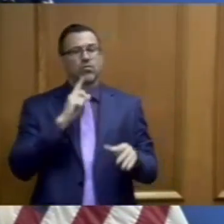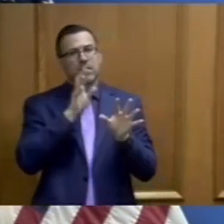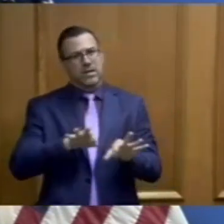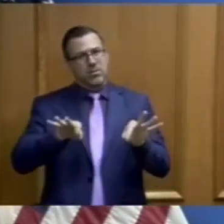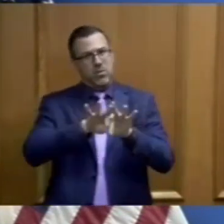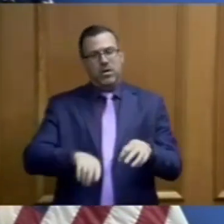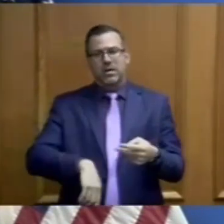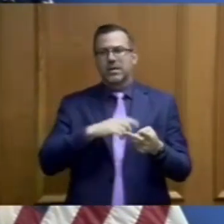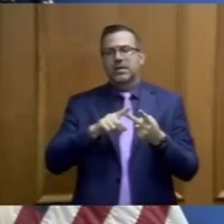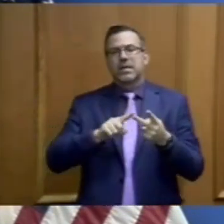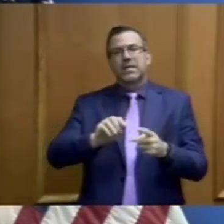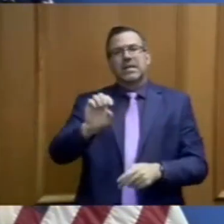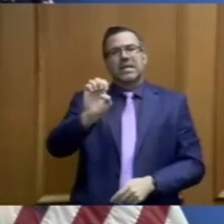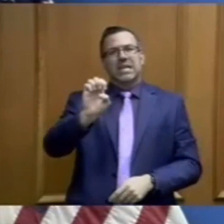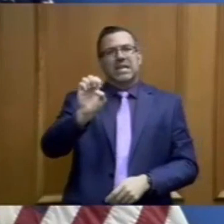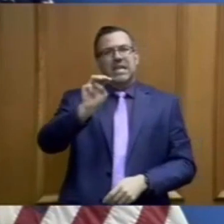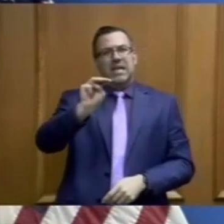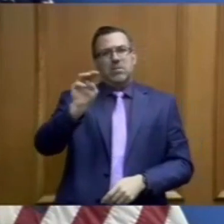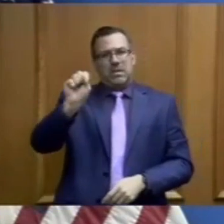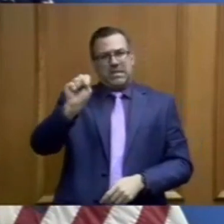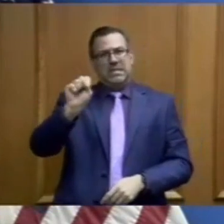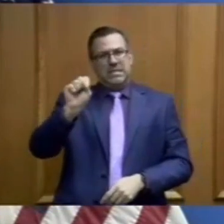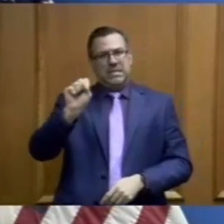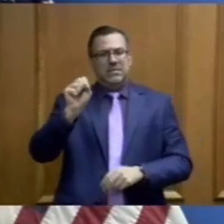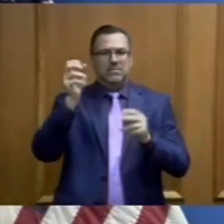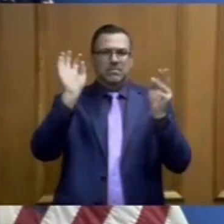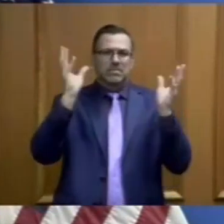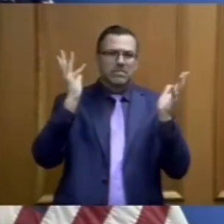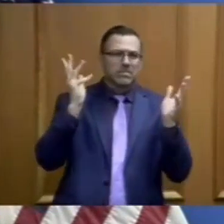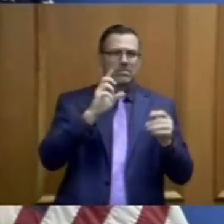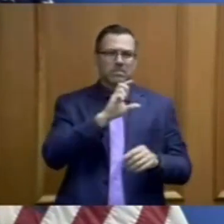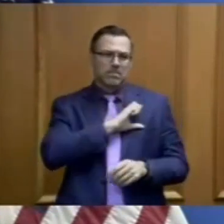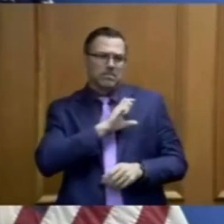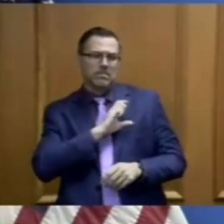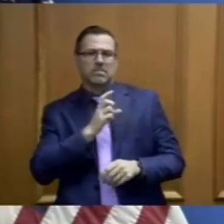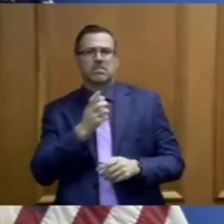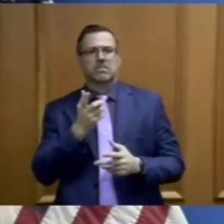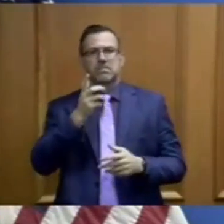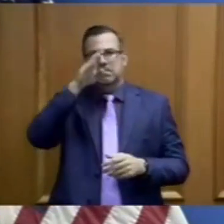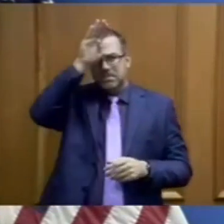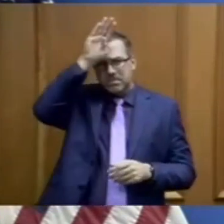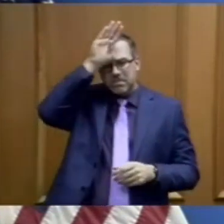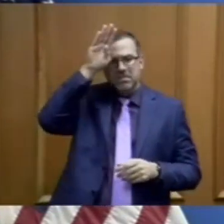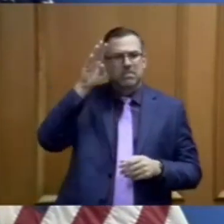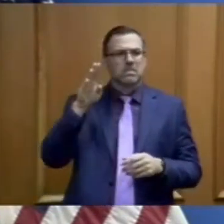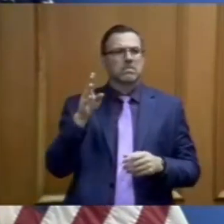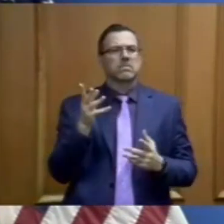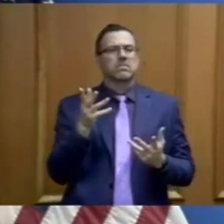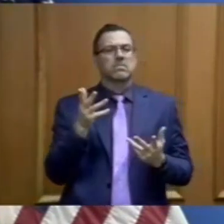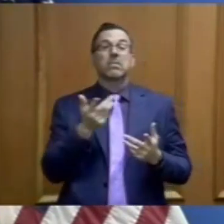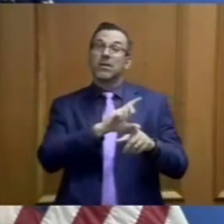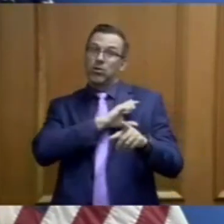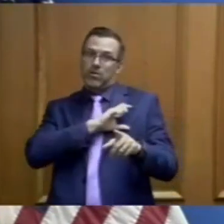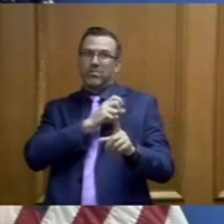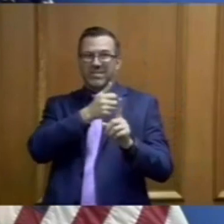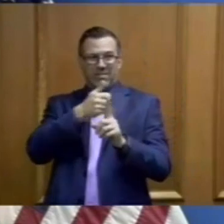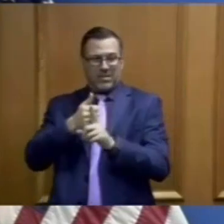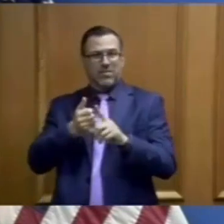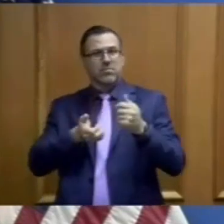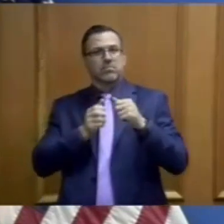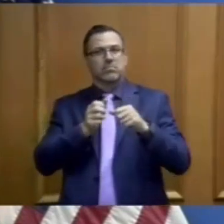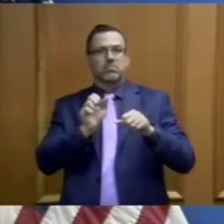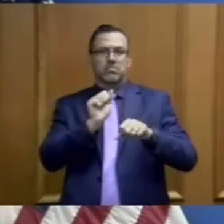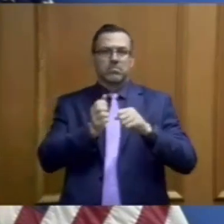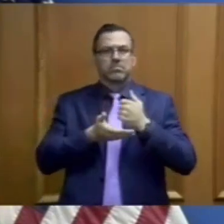EMS agencies across the state, our first responders, law enforcement that were a part of working with the National